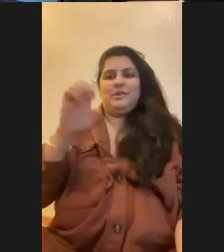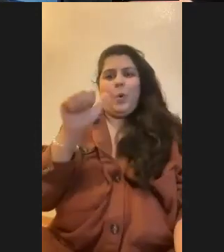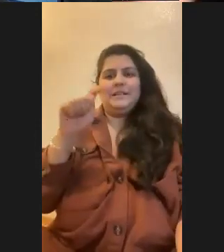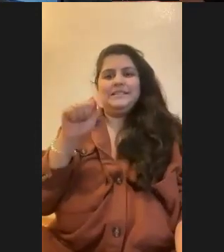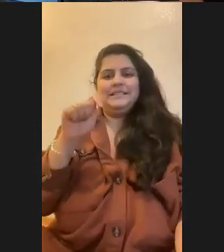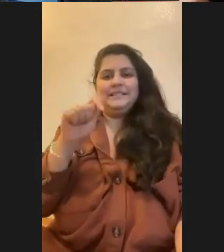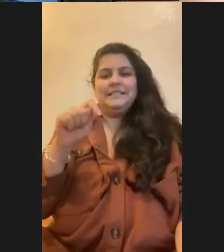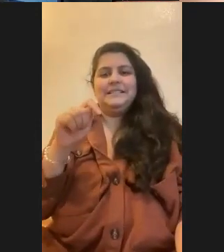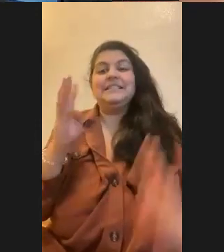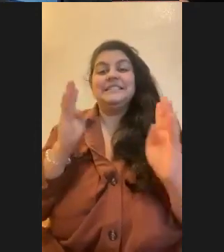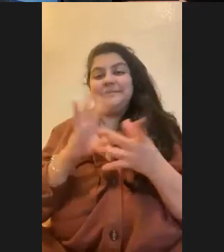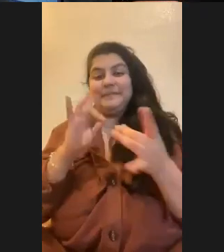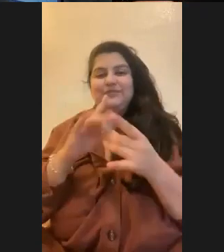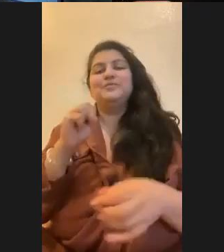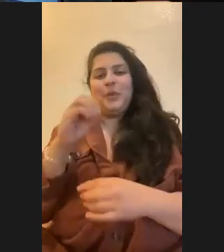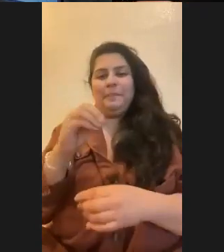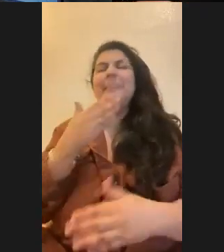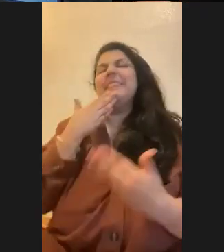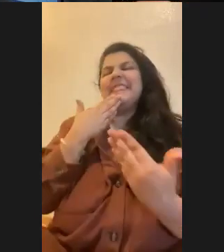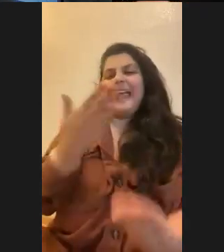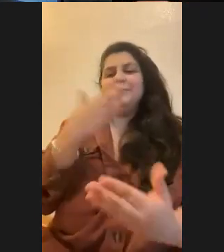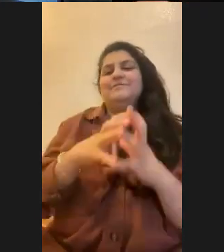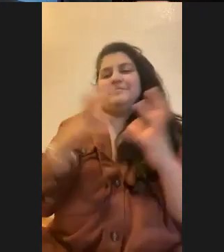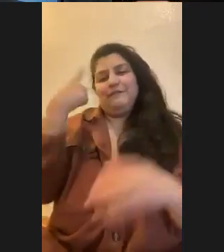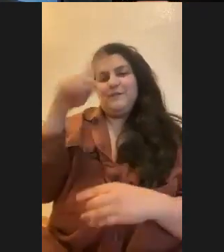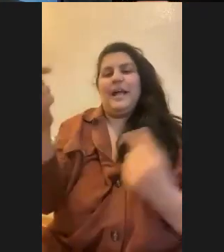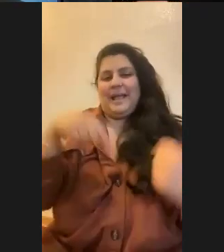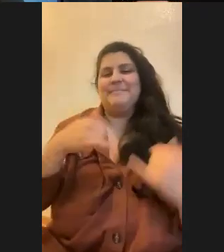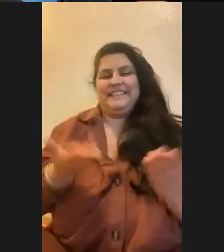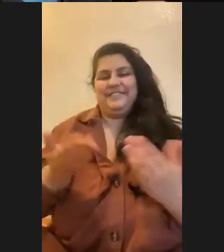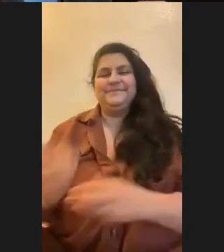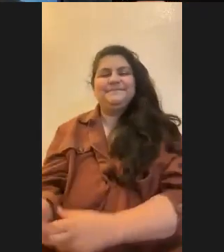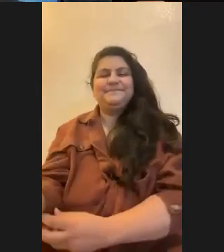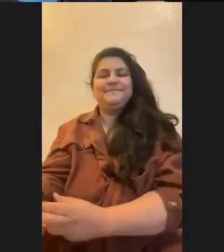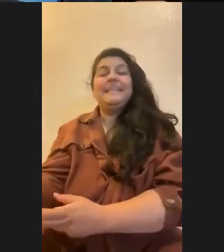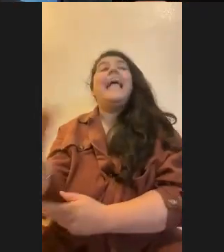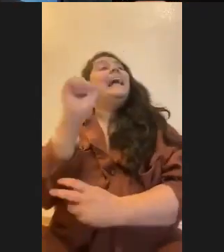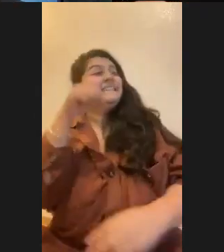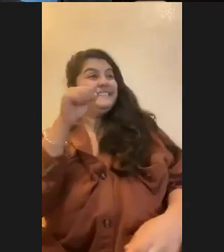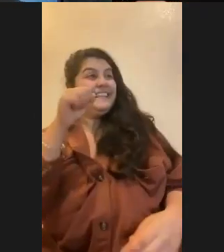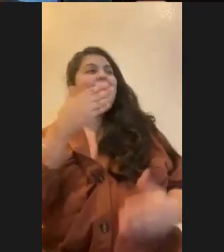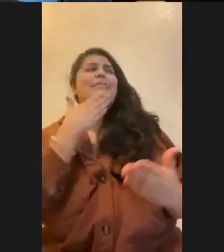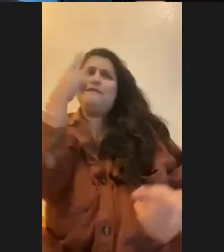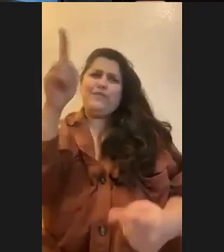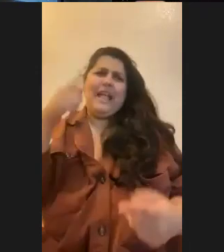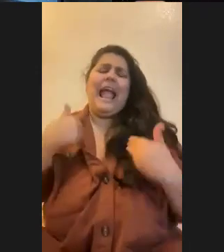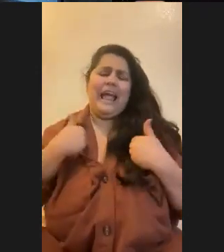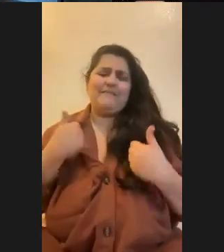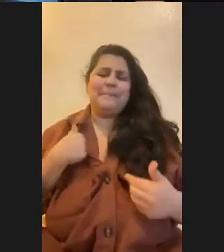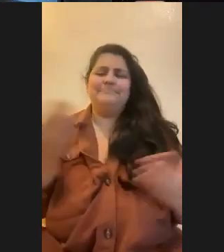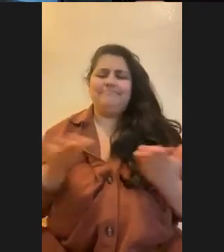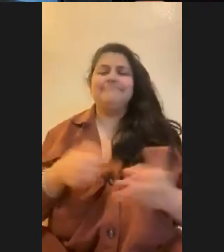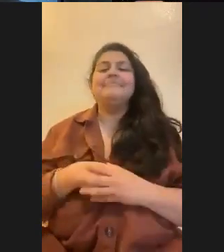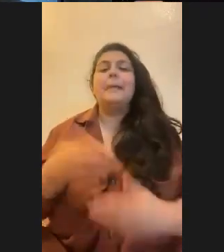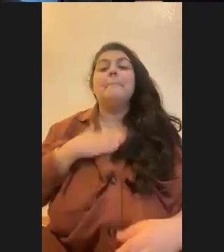So let's do it. Thank you so much for being here. Hi. Yes. Thank you guys so much for having me. My name is Shannon